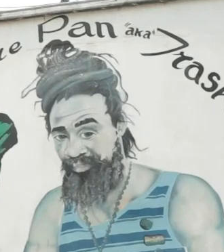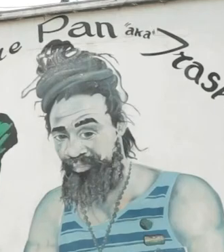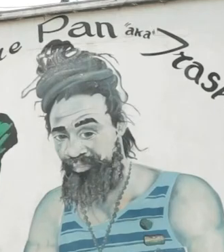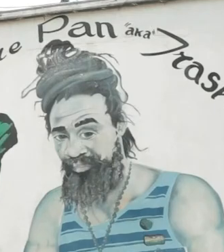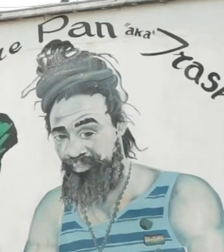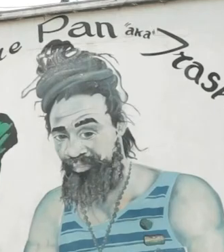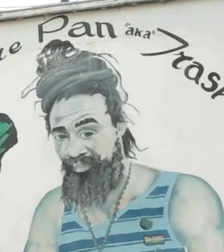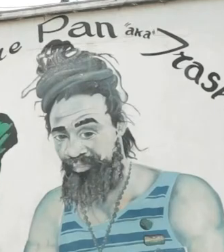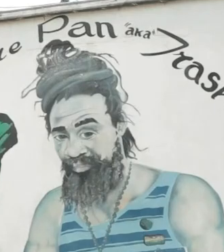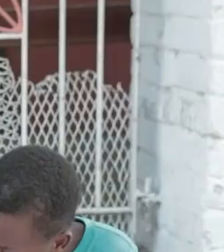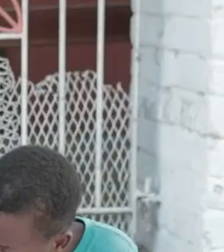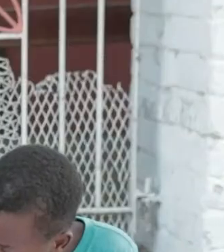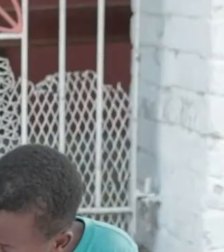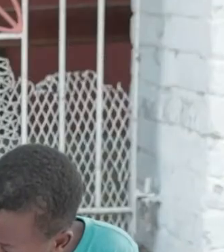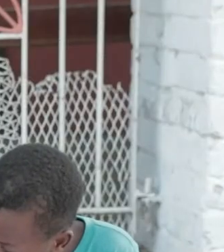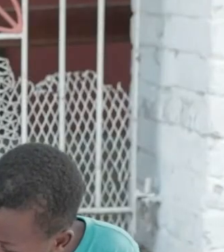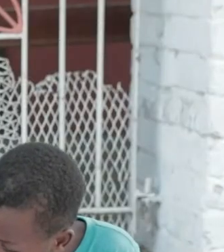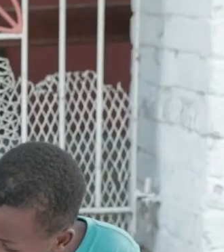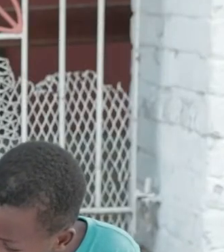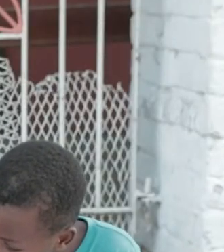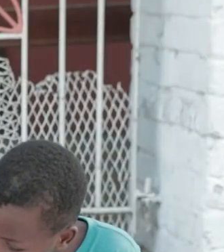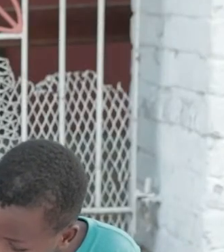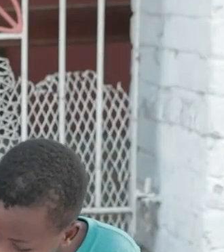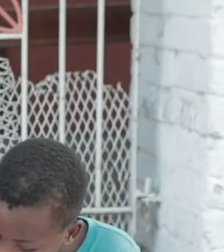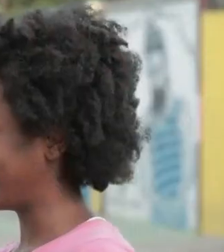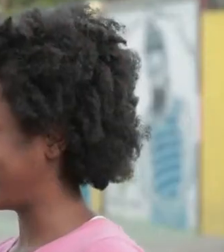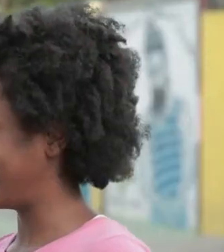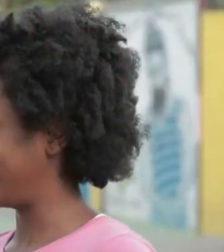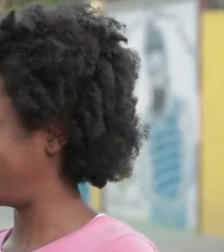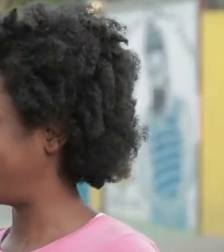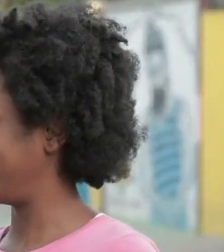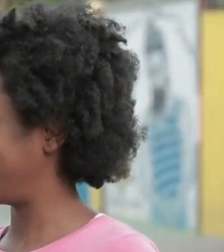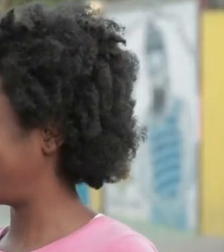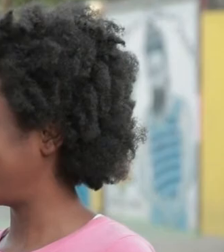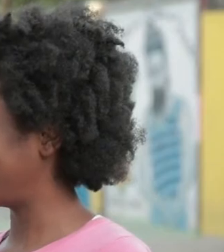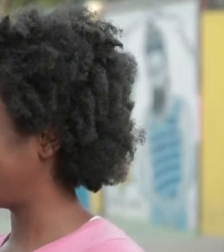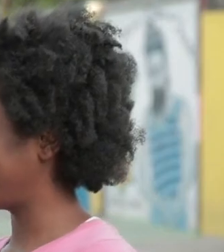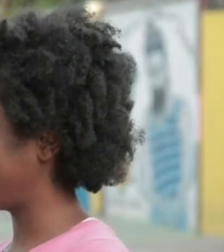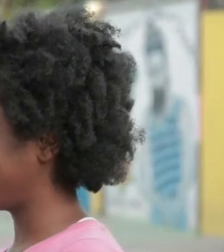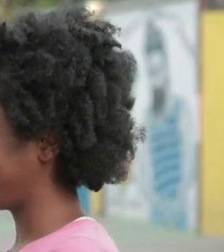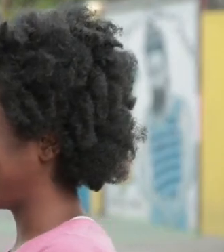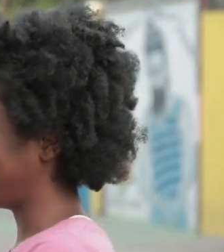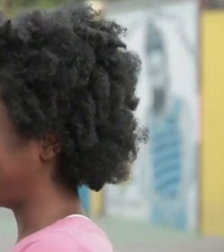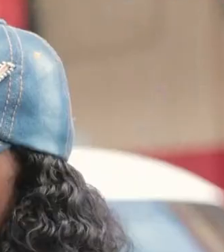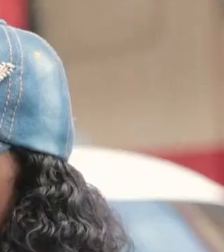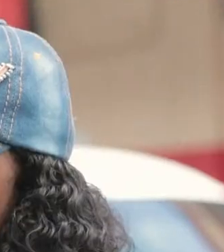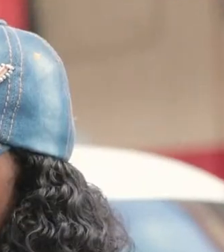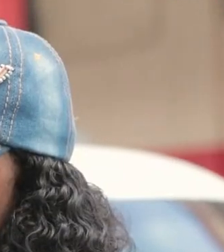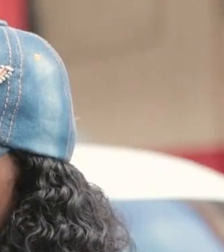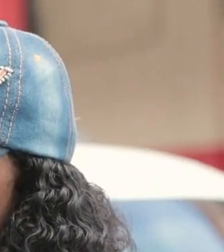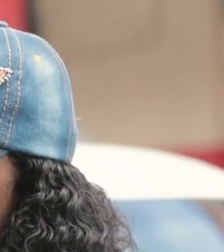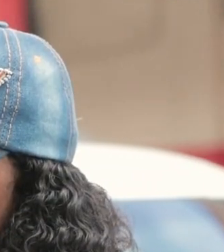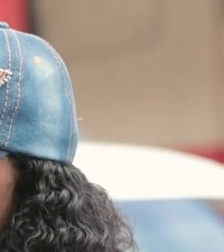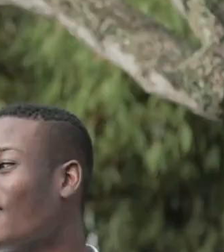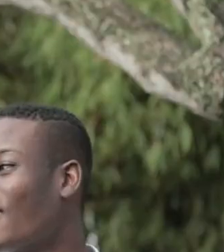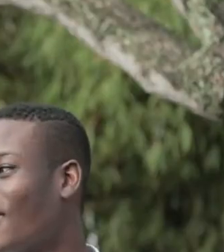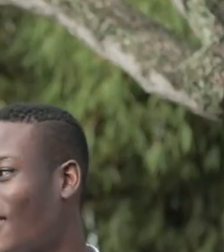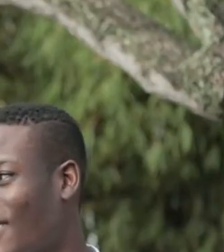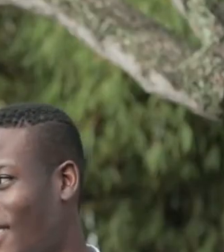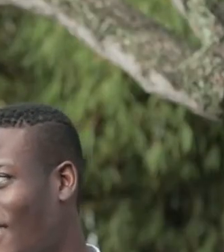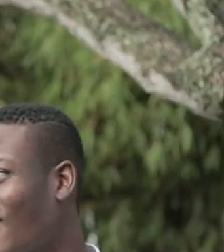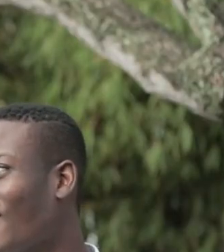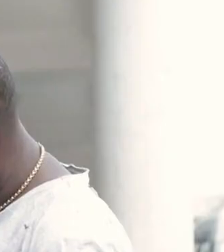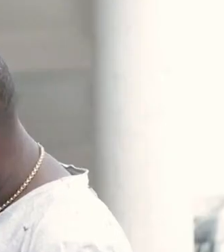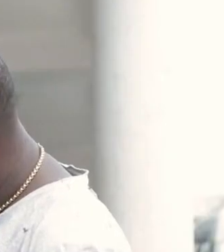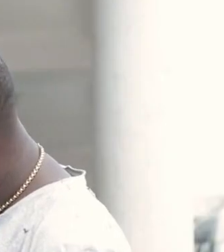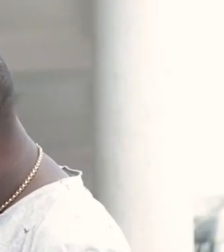in times of test, family is best. Unfortunately, many are denied the benefit of the support of family and